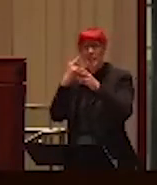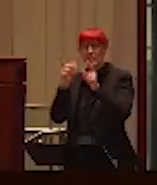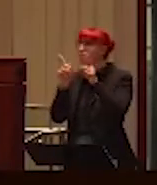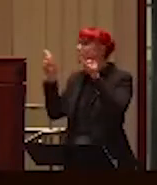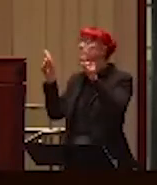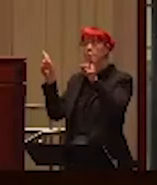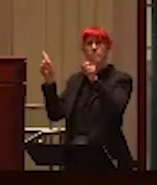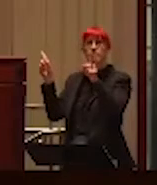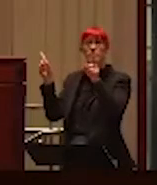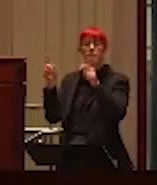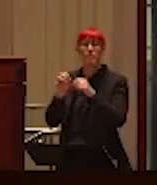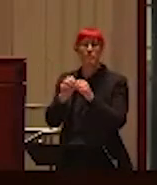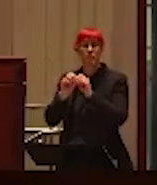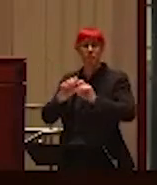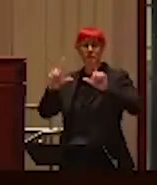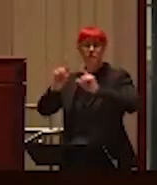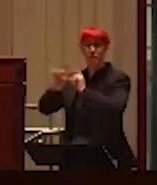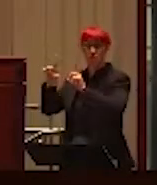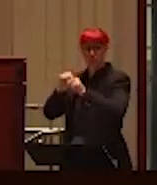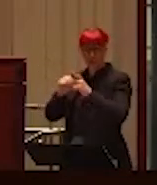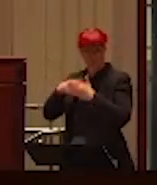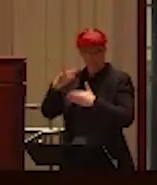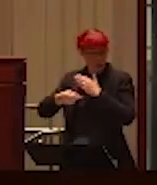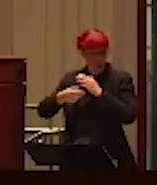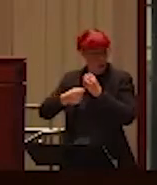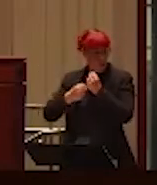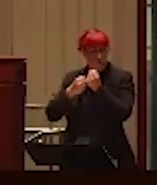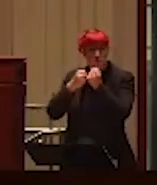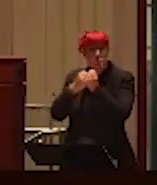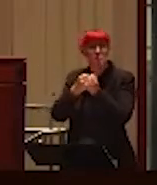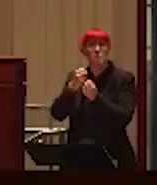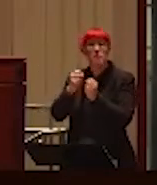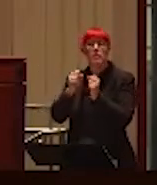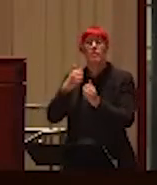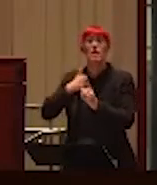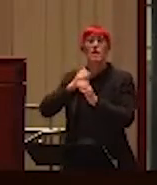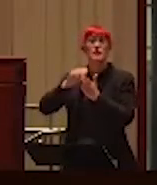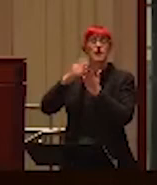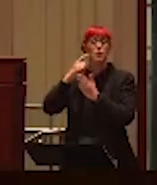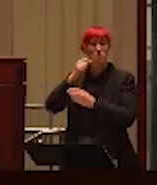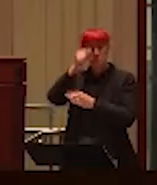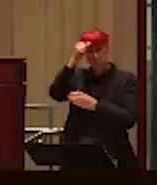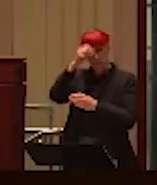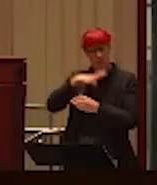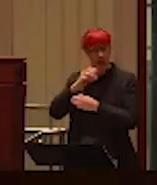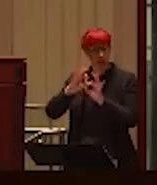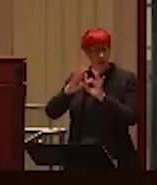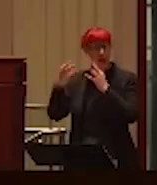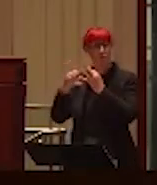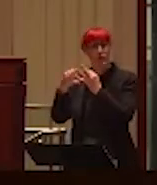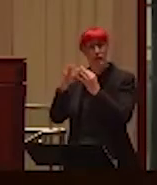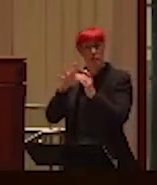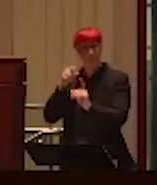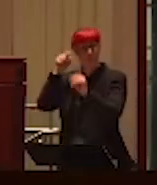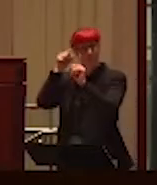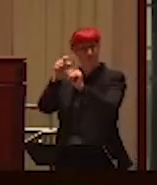It's a program sponsored by the Canadian Centre for Men and Families, which is an agency whose mandate really